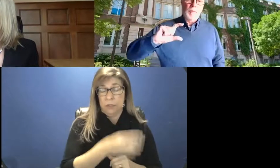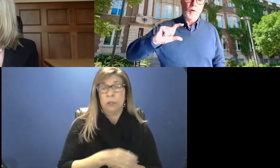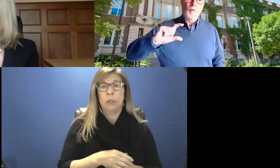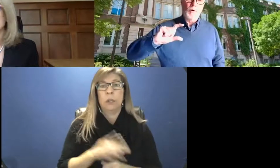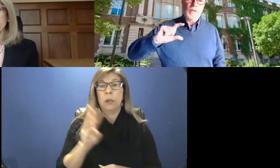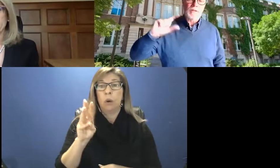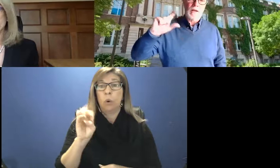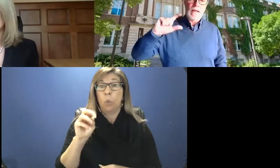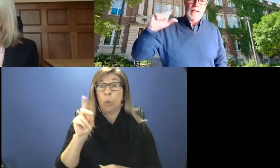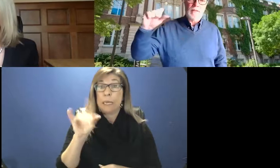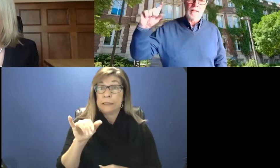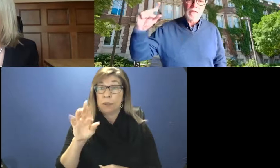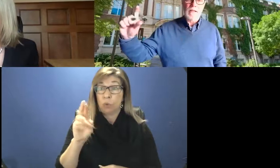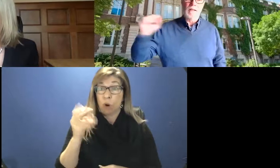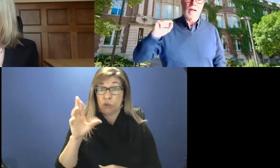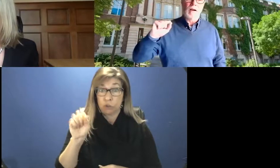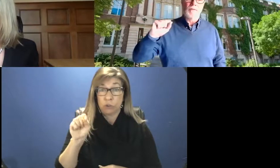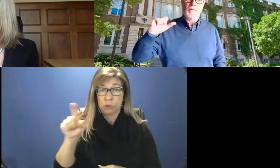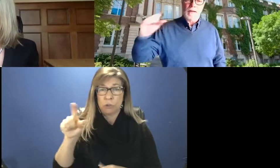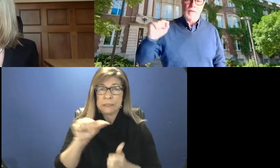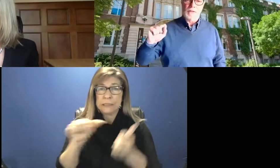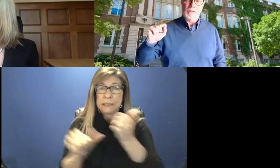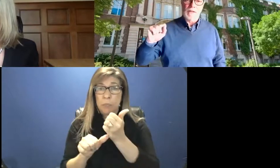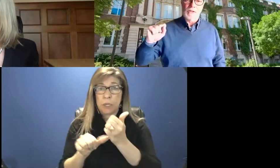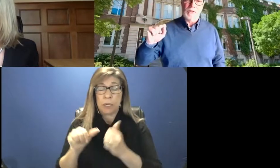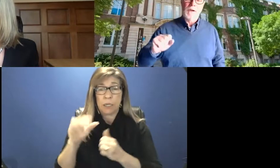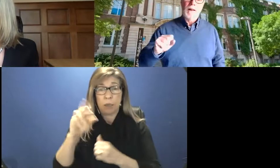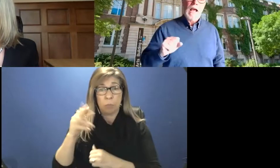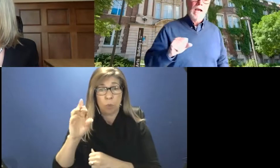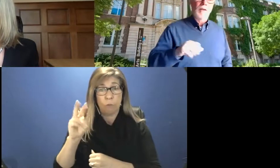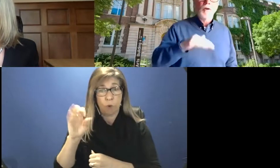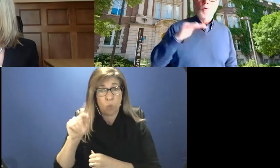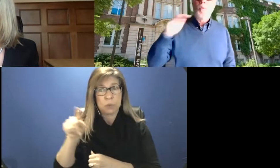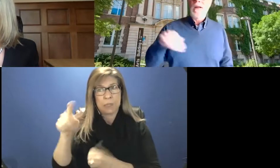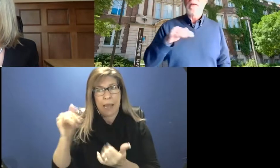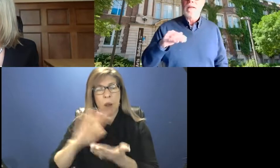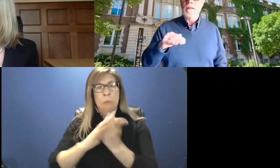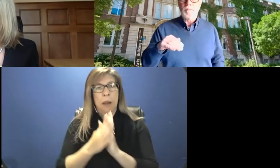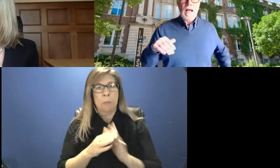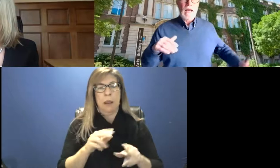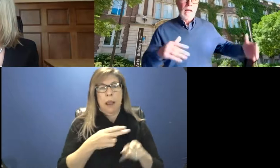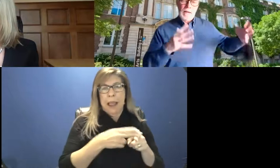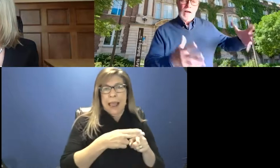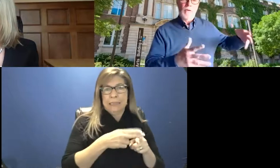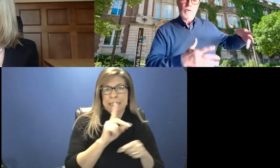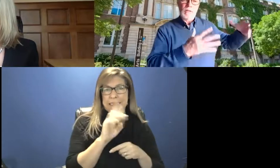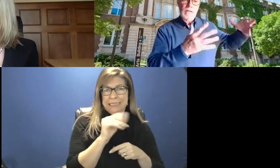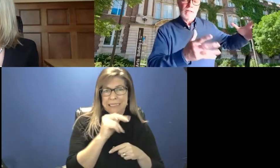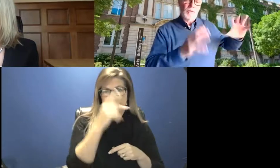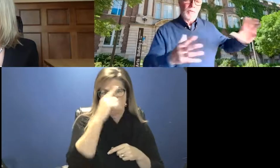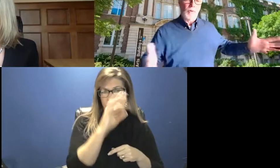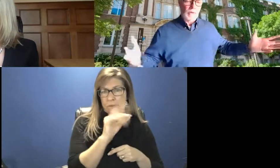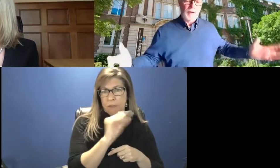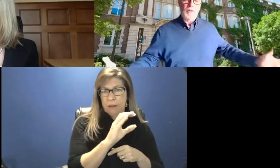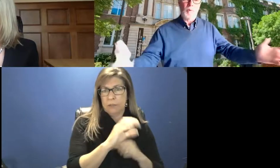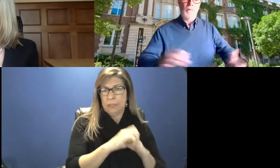our deputy provost is now the acting dean of the faculty of extension and Wendy and others in